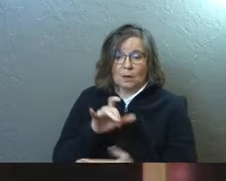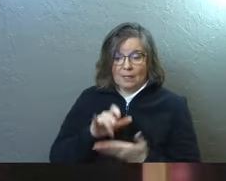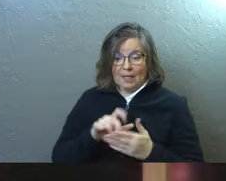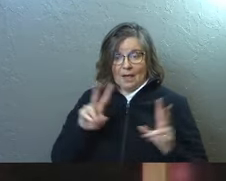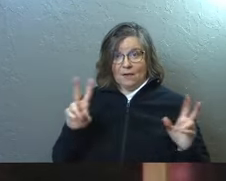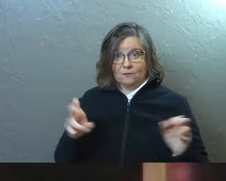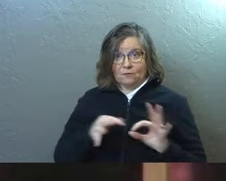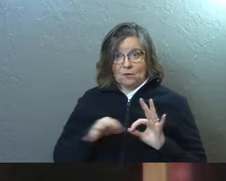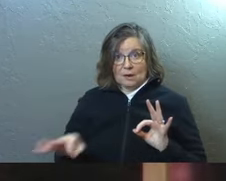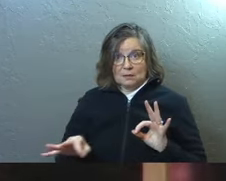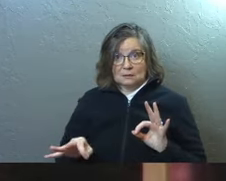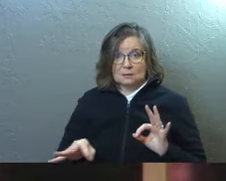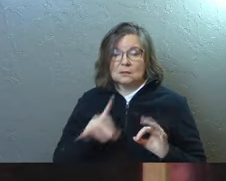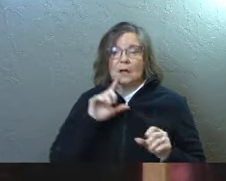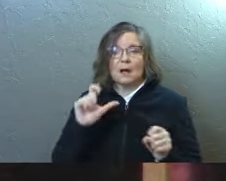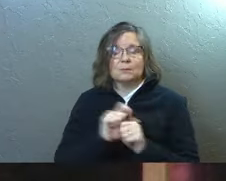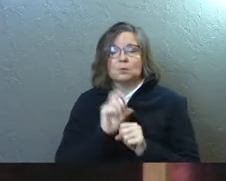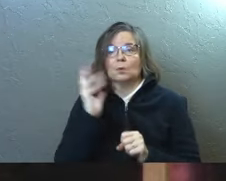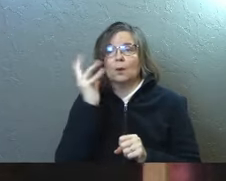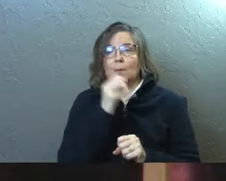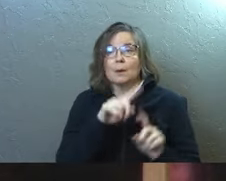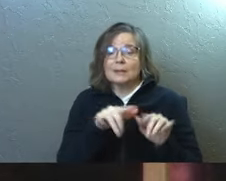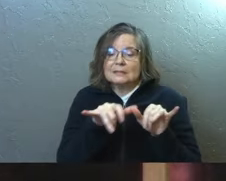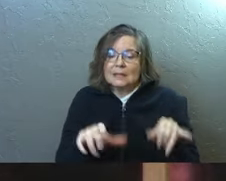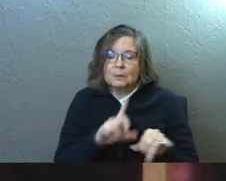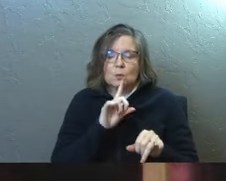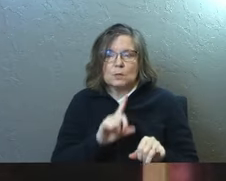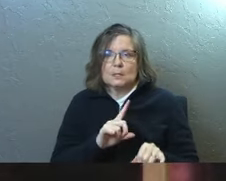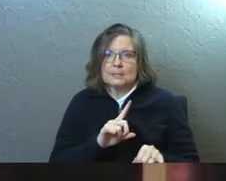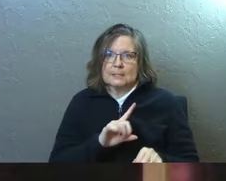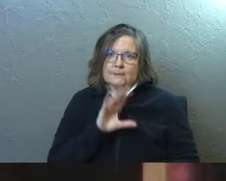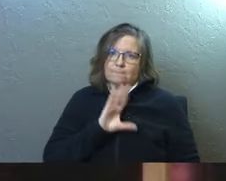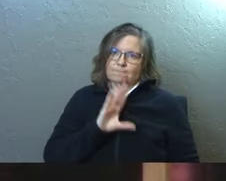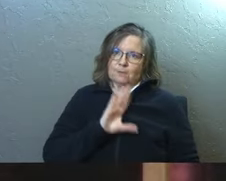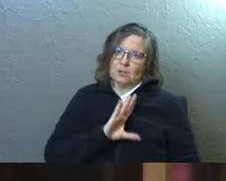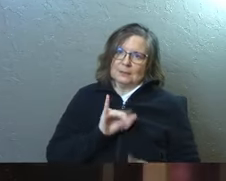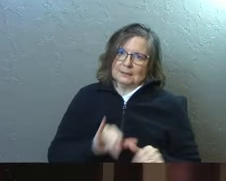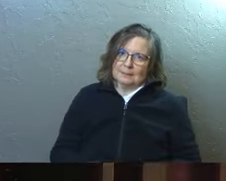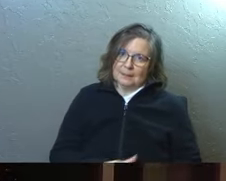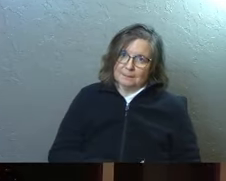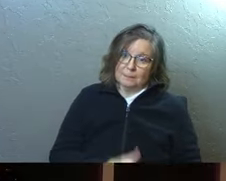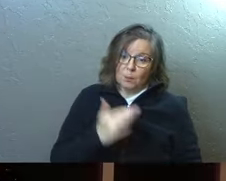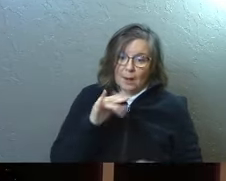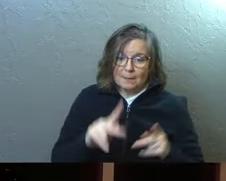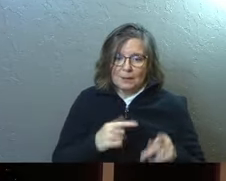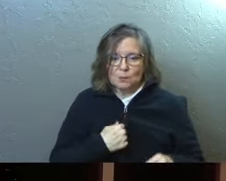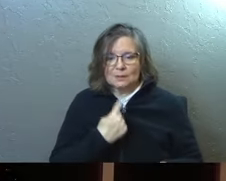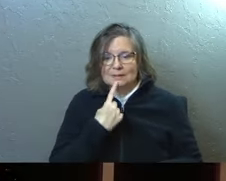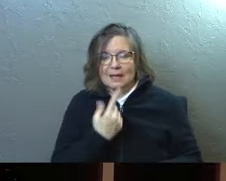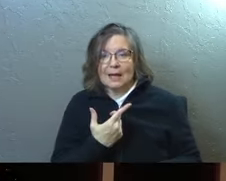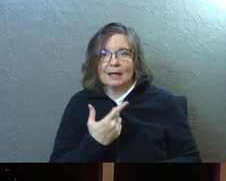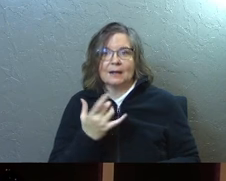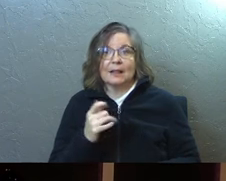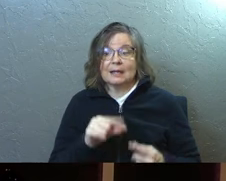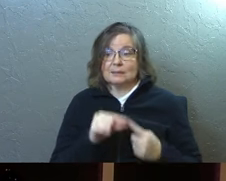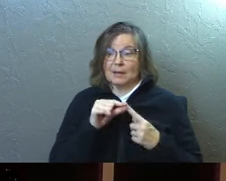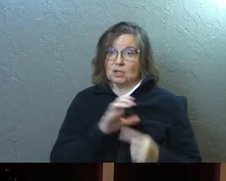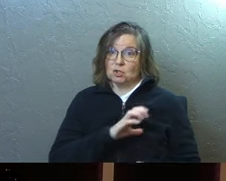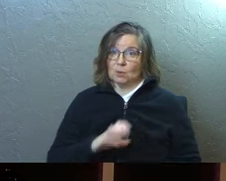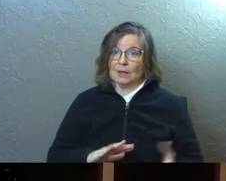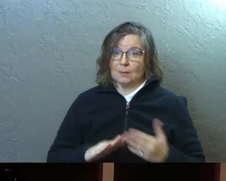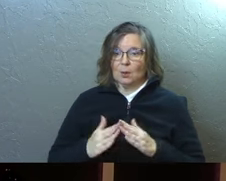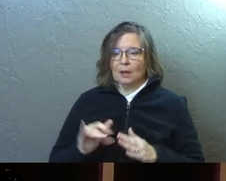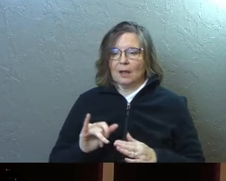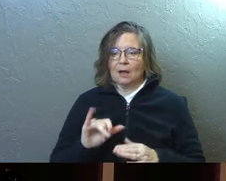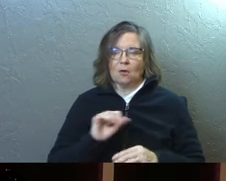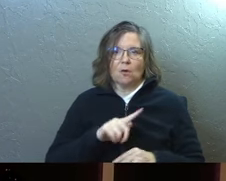That phrase is absolutely beautiful, but it's really infuriating also because people will say things to you, especially in the Christian